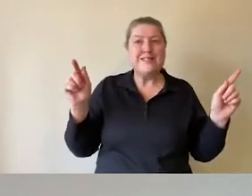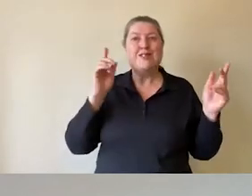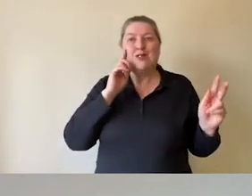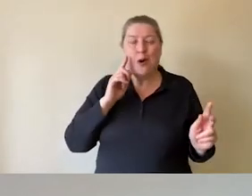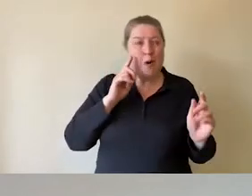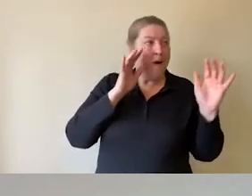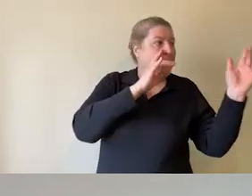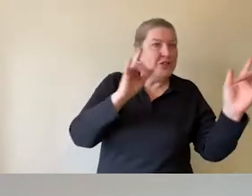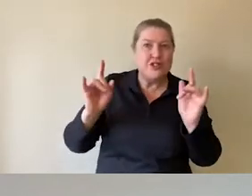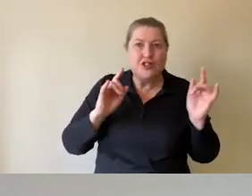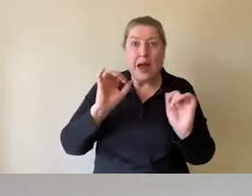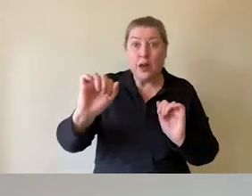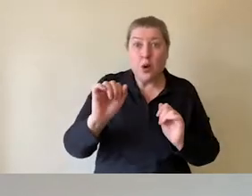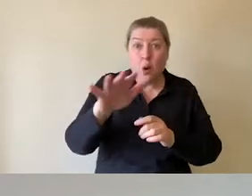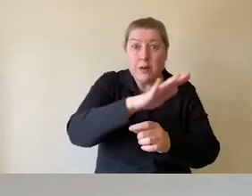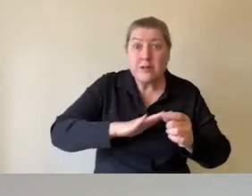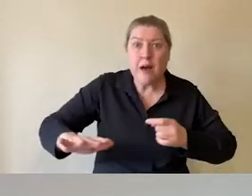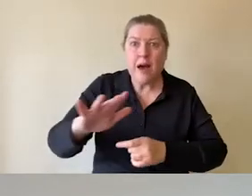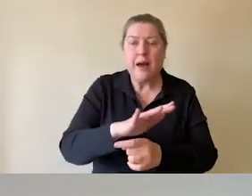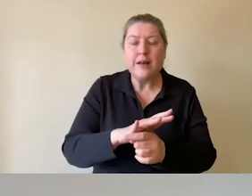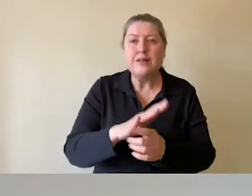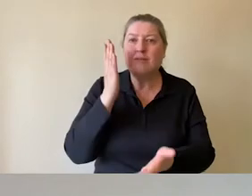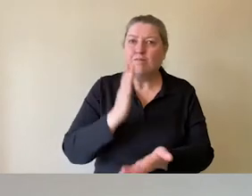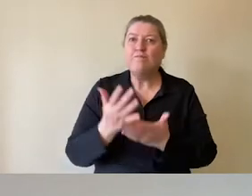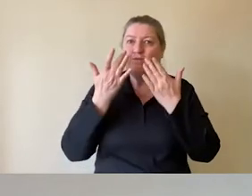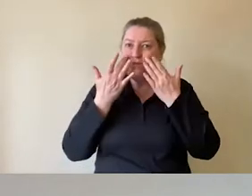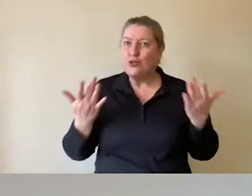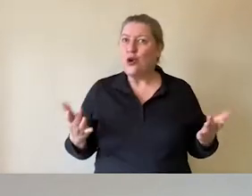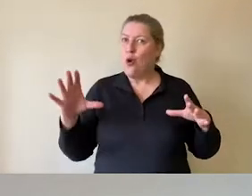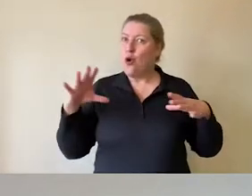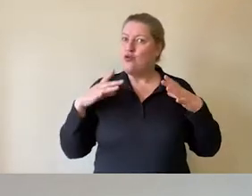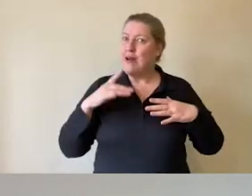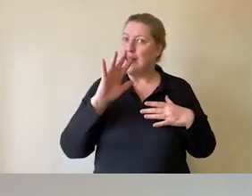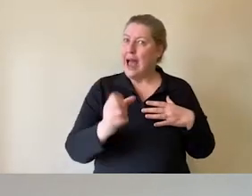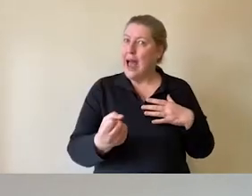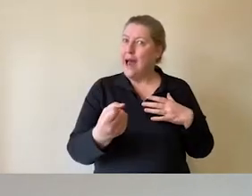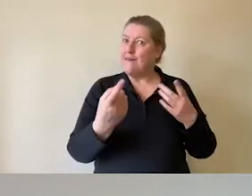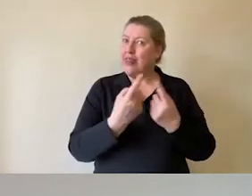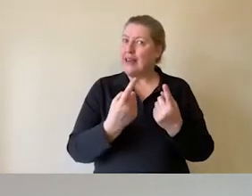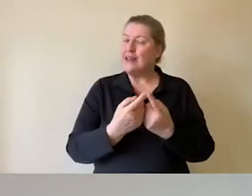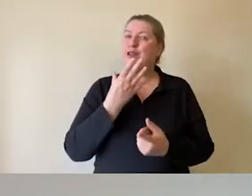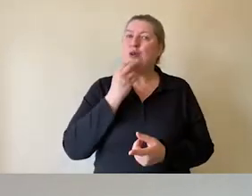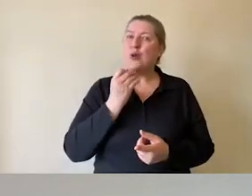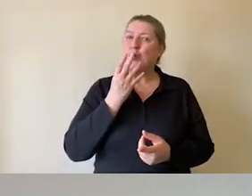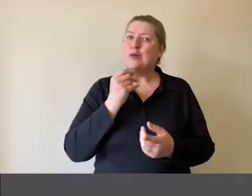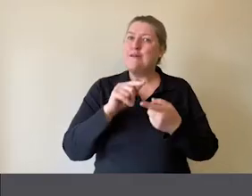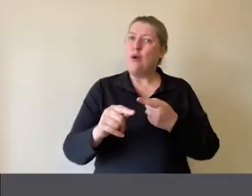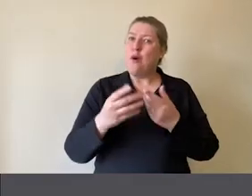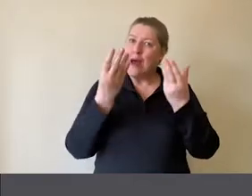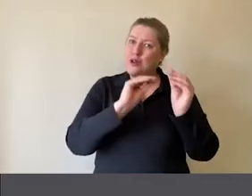reveal that you have infrastructure already in place that you can make use of as an educator.